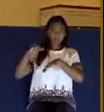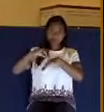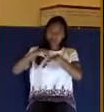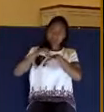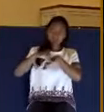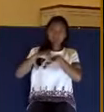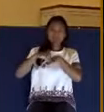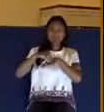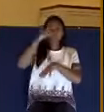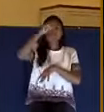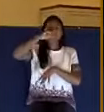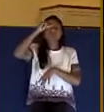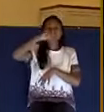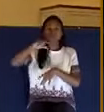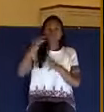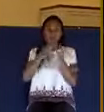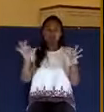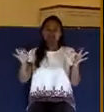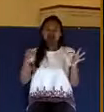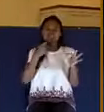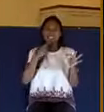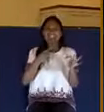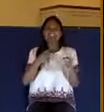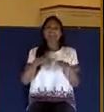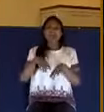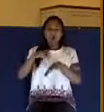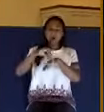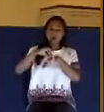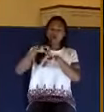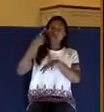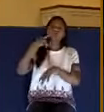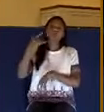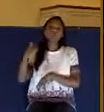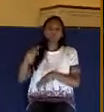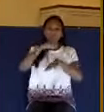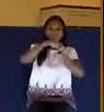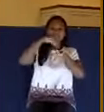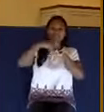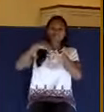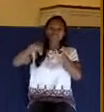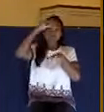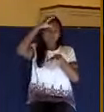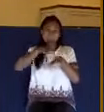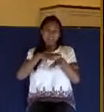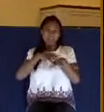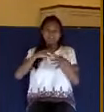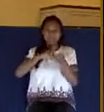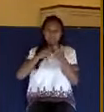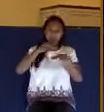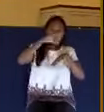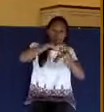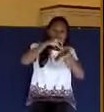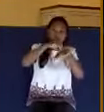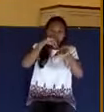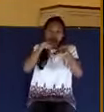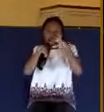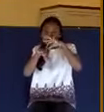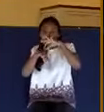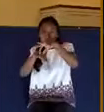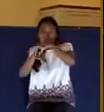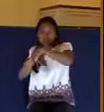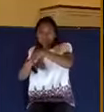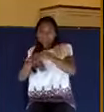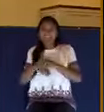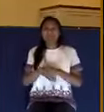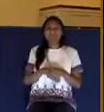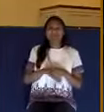the Greek reads a gold-fingered man. It's a very long Greek word. Gold on all his fingers. I like what one preacher said. He's got